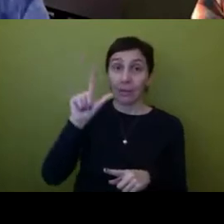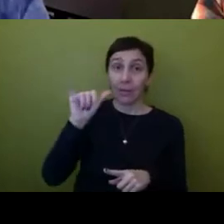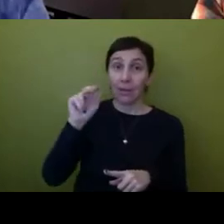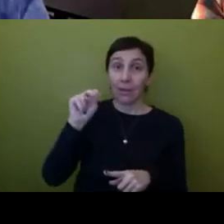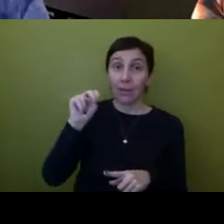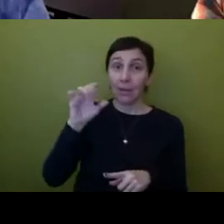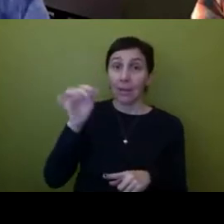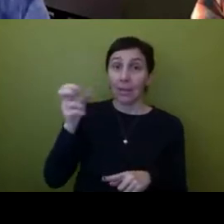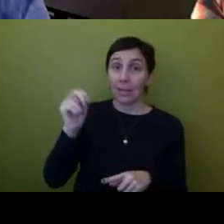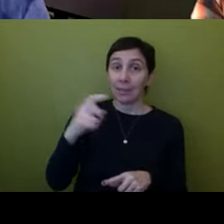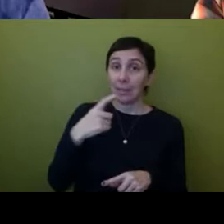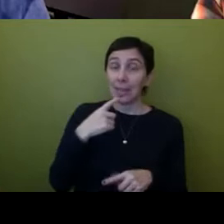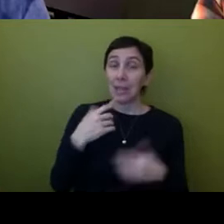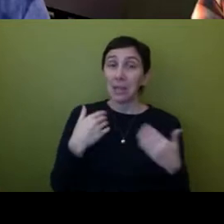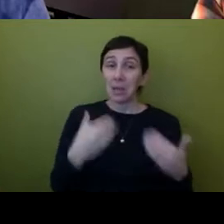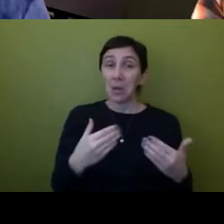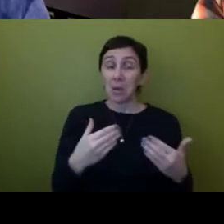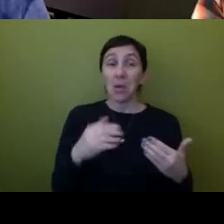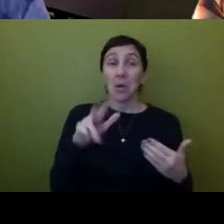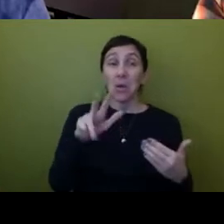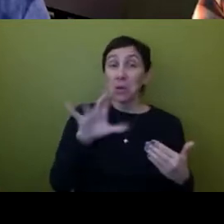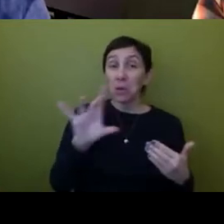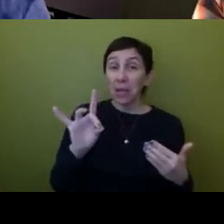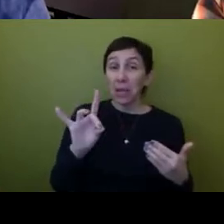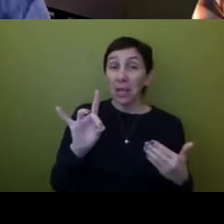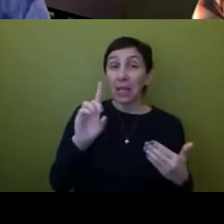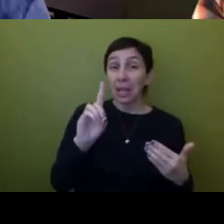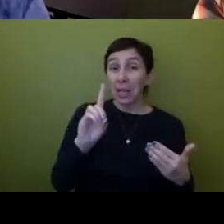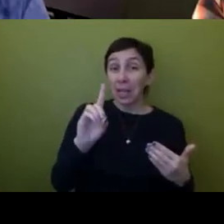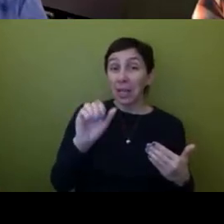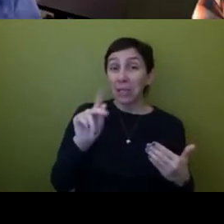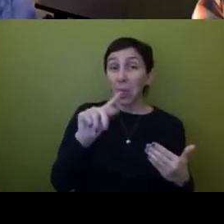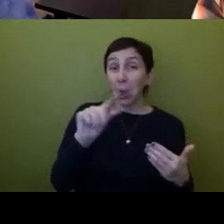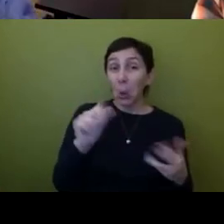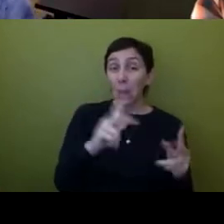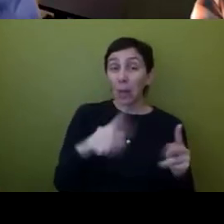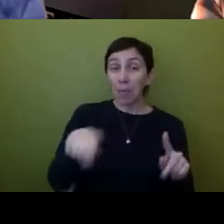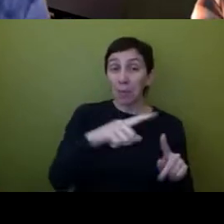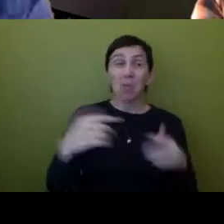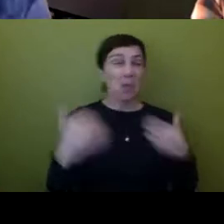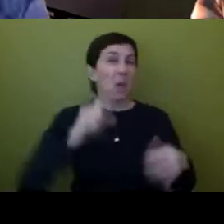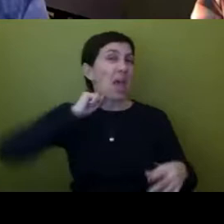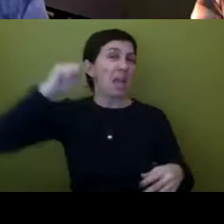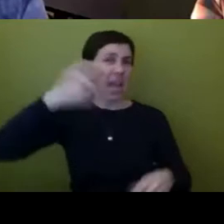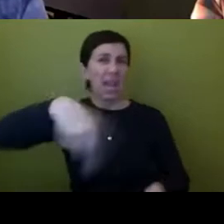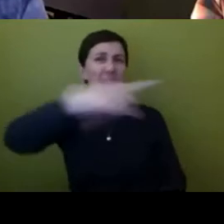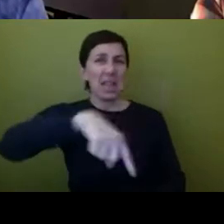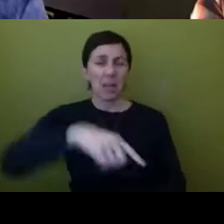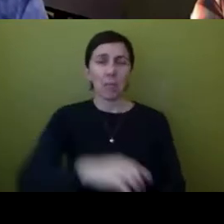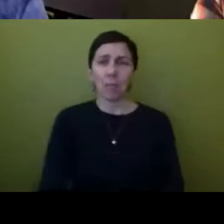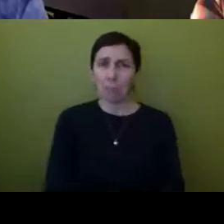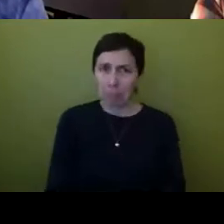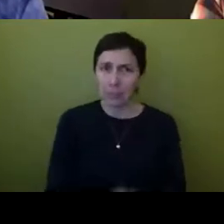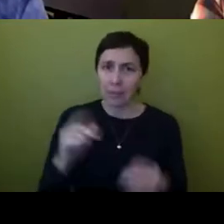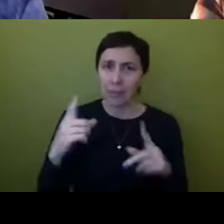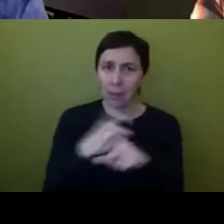38 dakotas um so that's complicated in itself and also